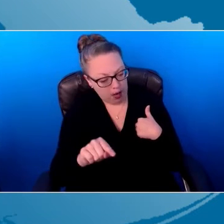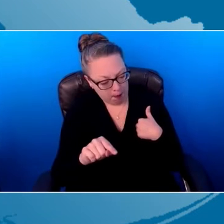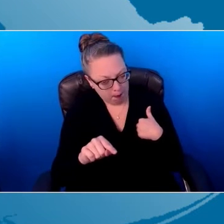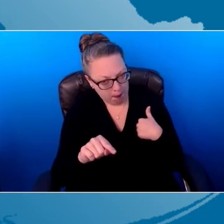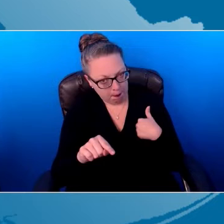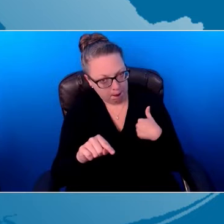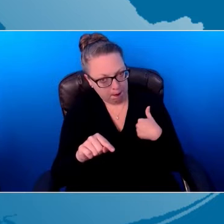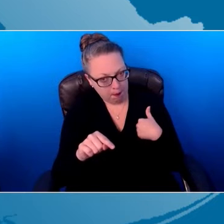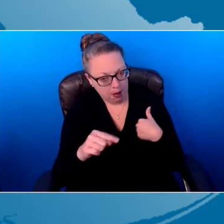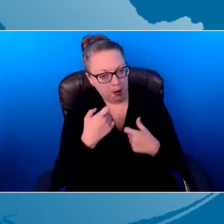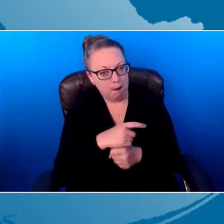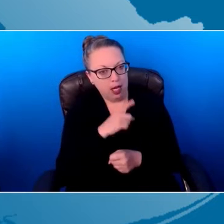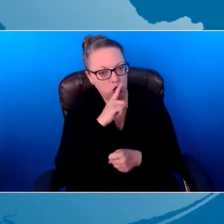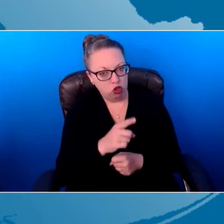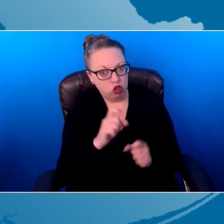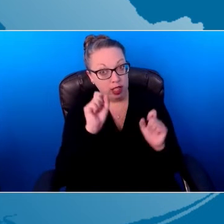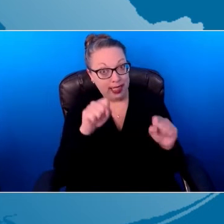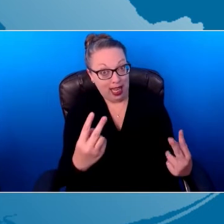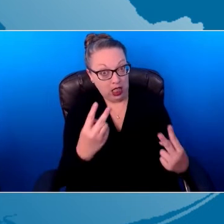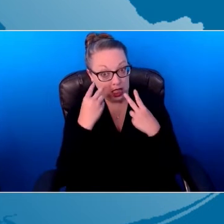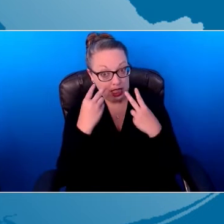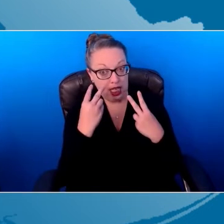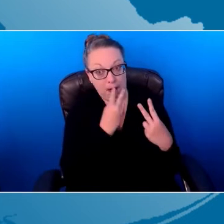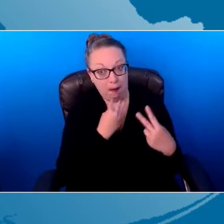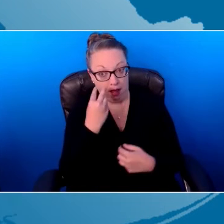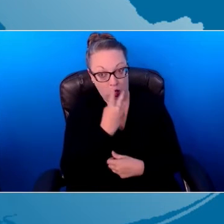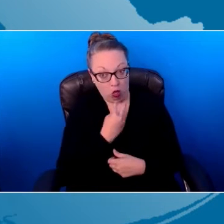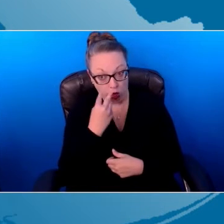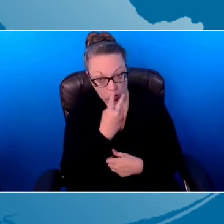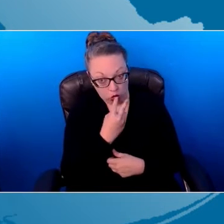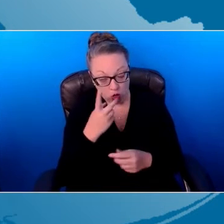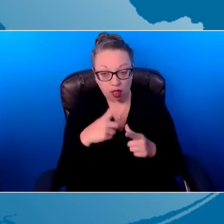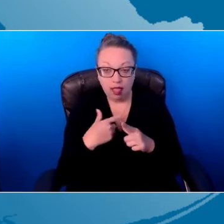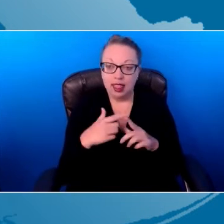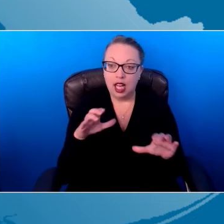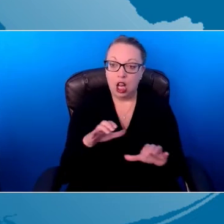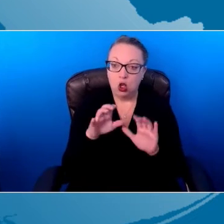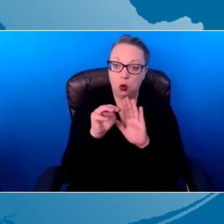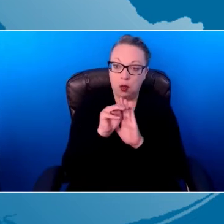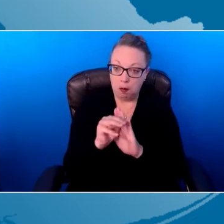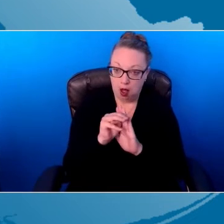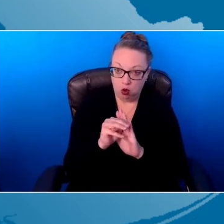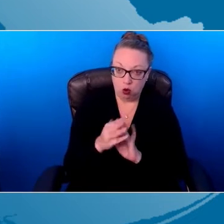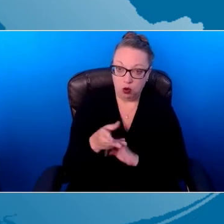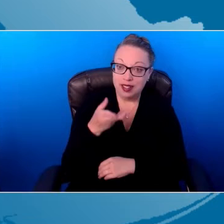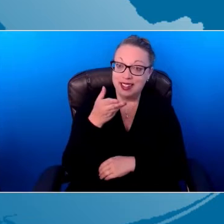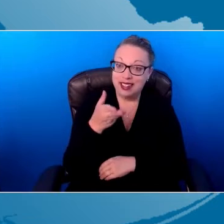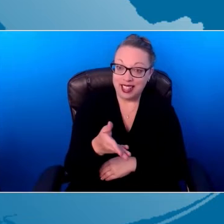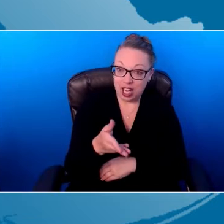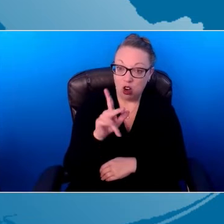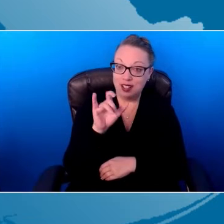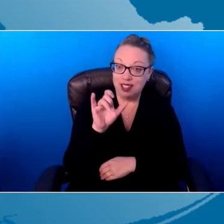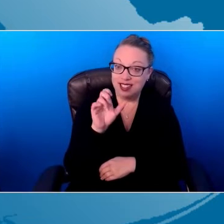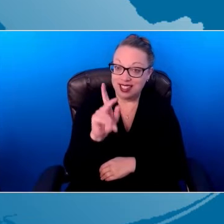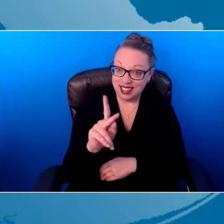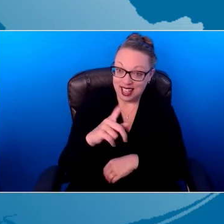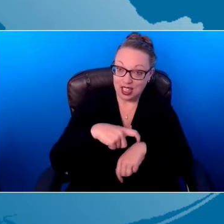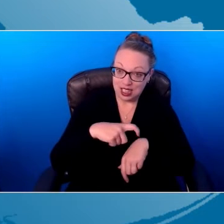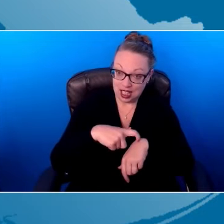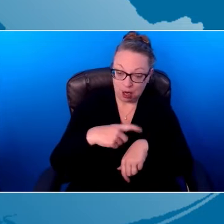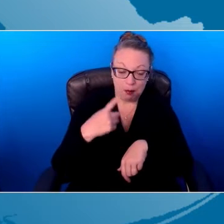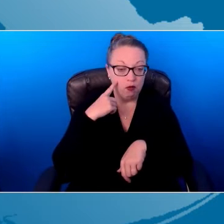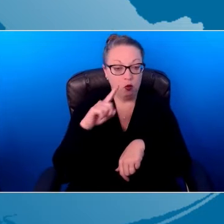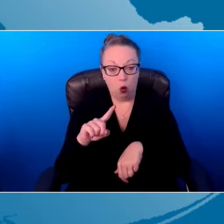mouth. And so then I do the model. I demonstrate with the child there in snack time for the teacher, the child care provider, the parent.